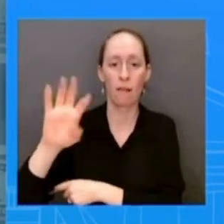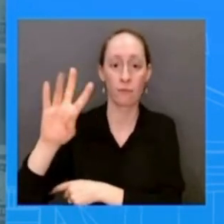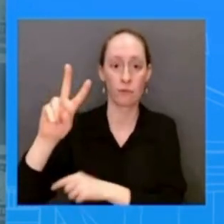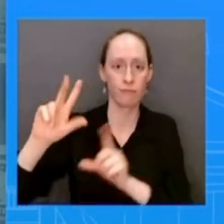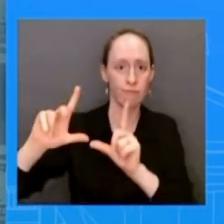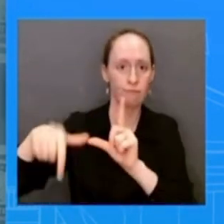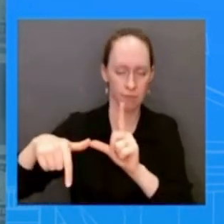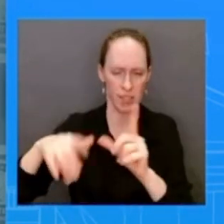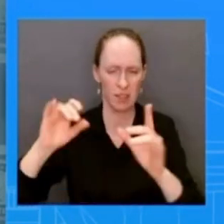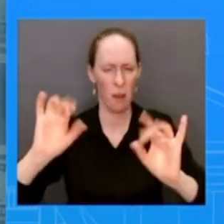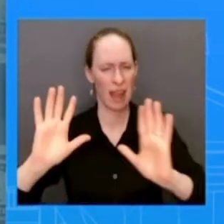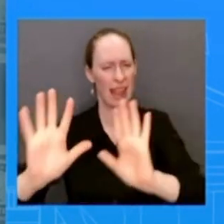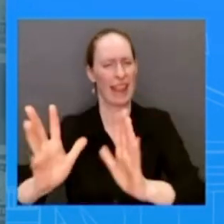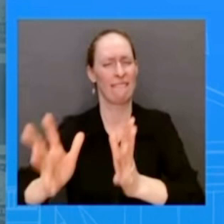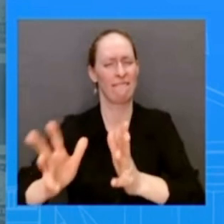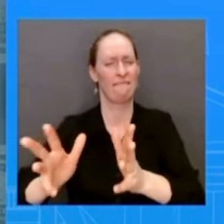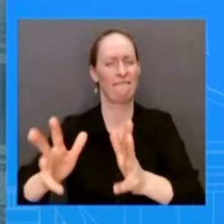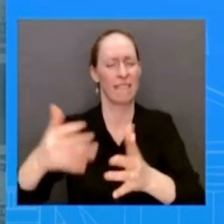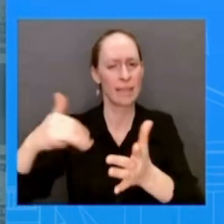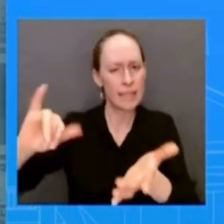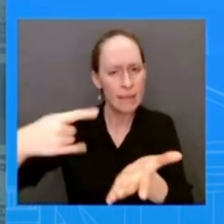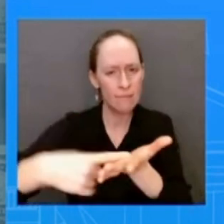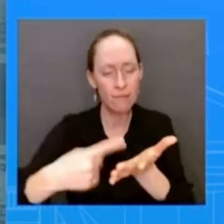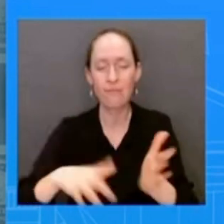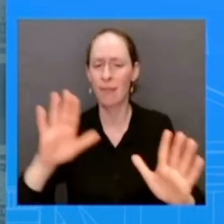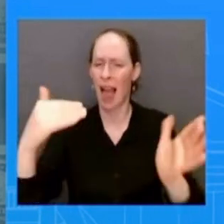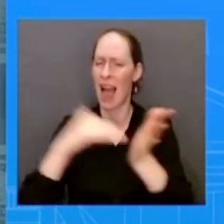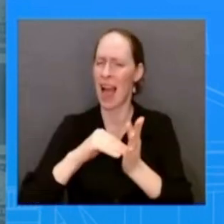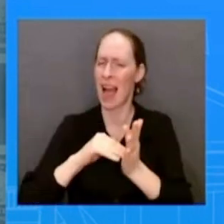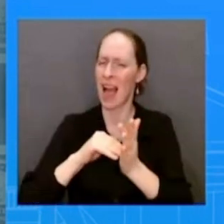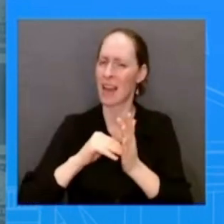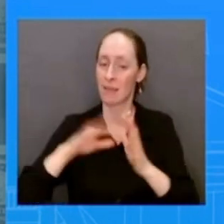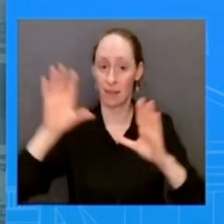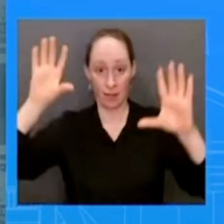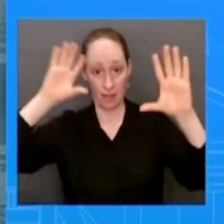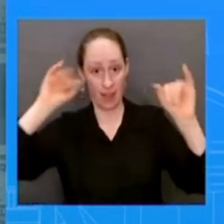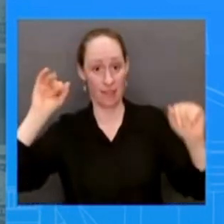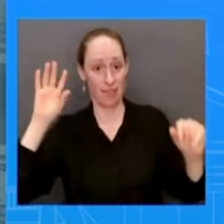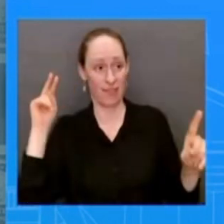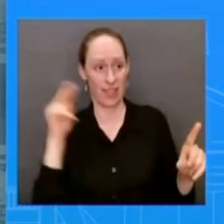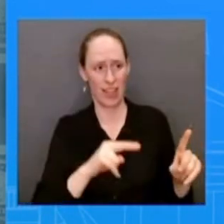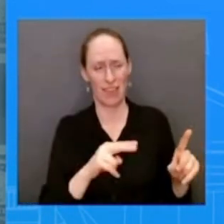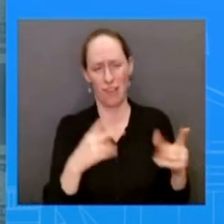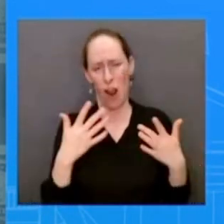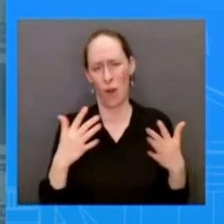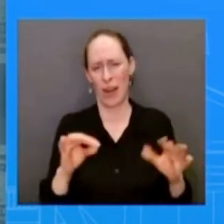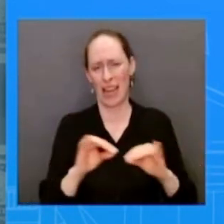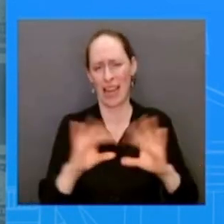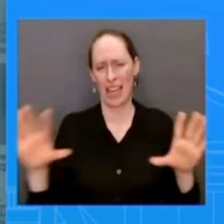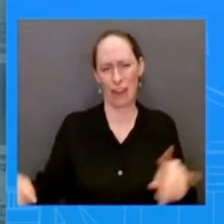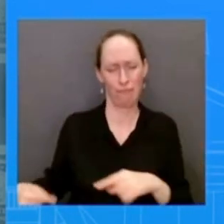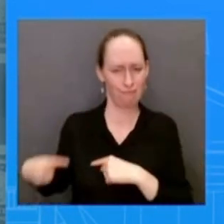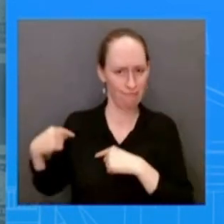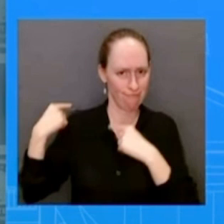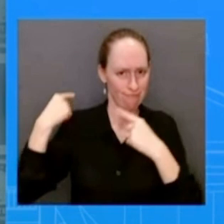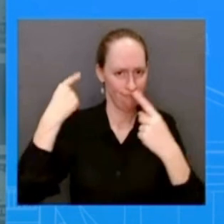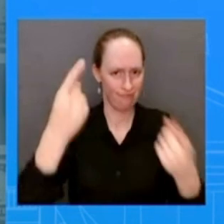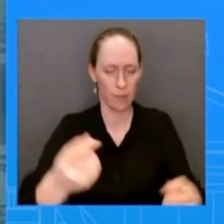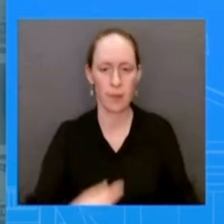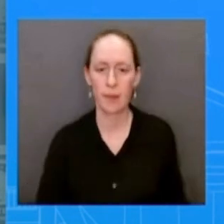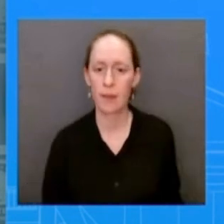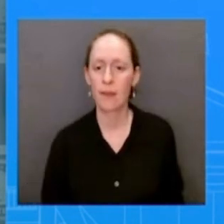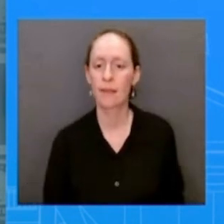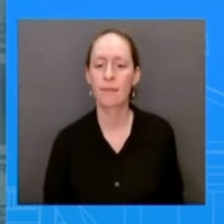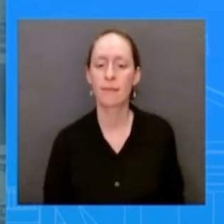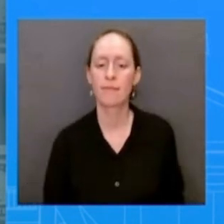president's approach again has been very very clear you've seen it over and over again you've heard him speak about it you've heard me speak about it we want to make sure that